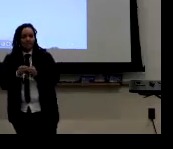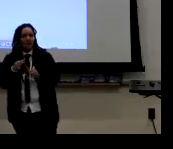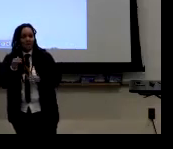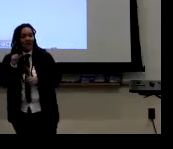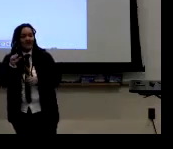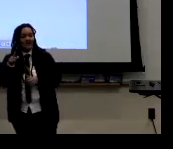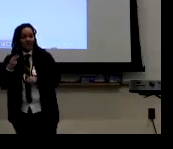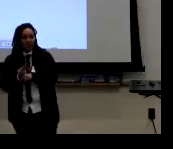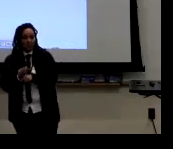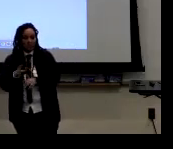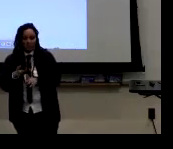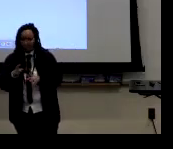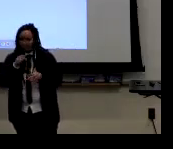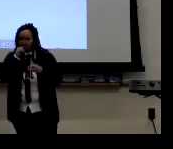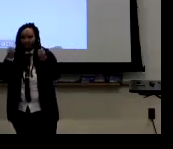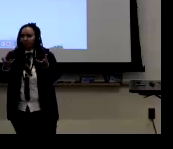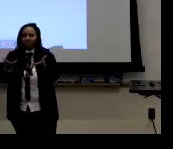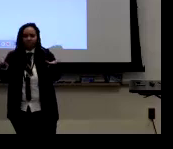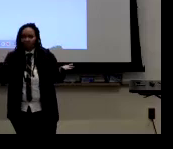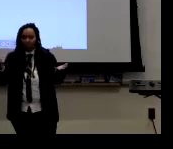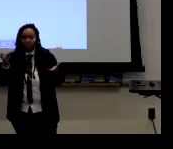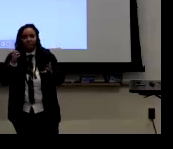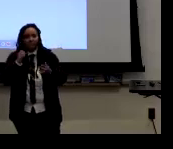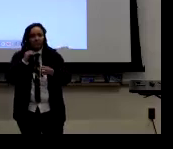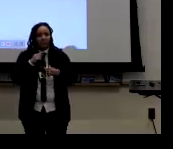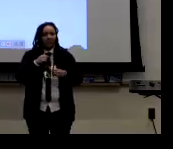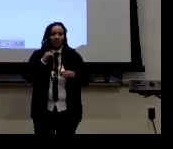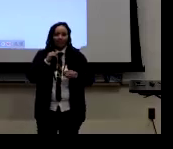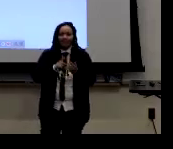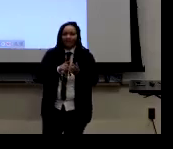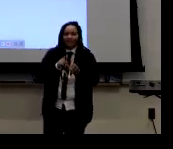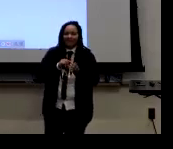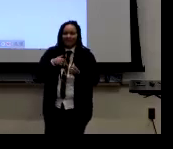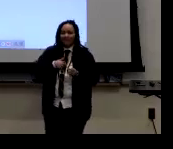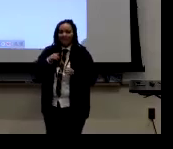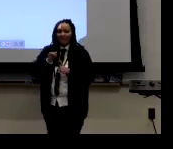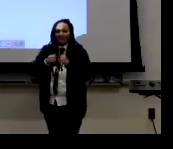studies. And that's more of, you know, ASL users in general.